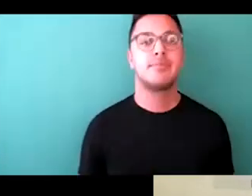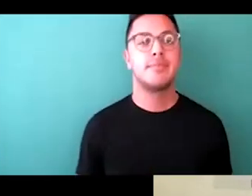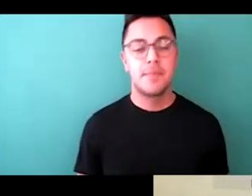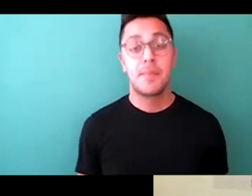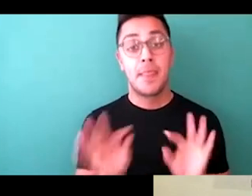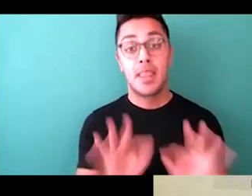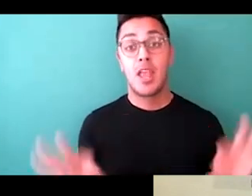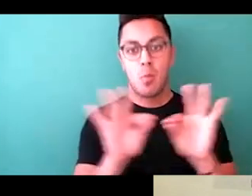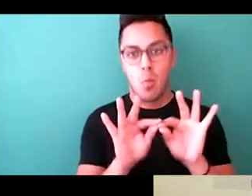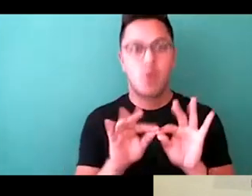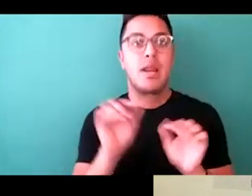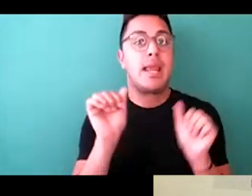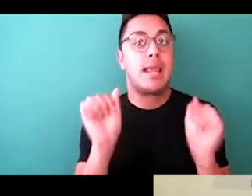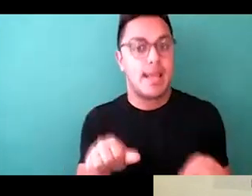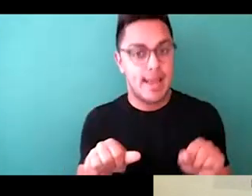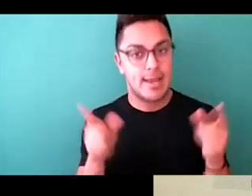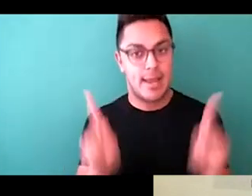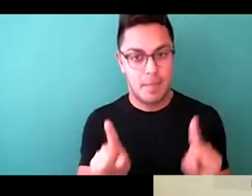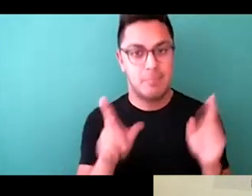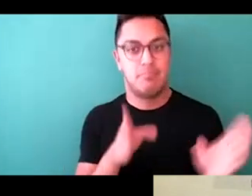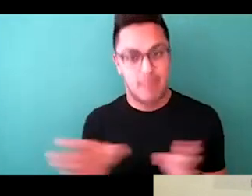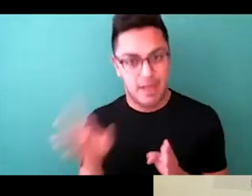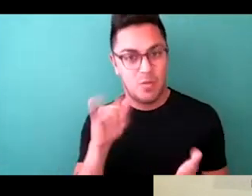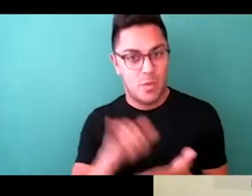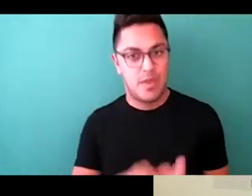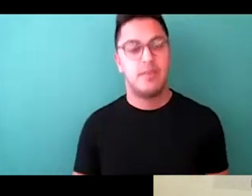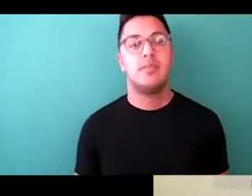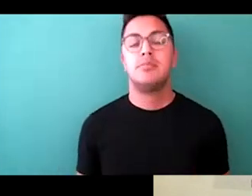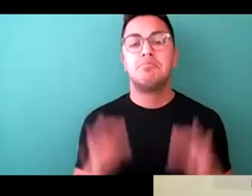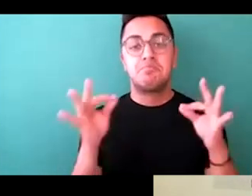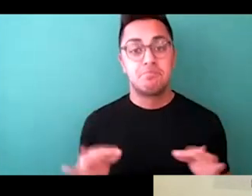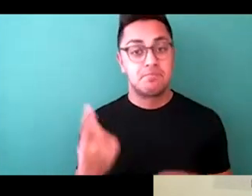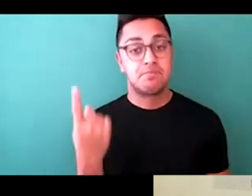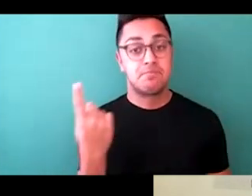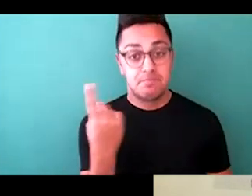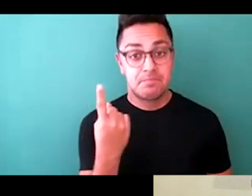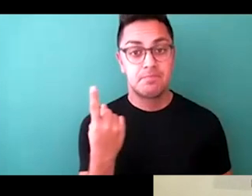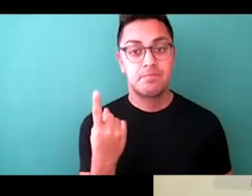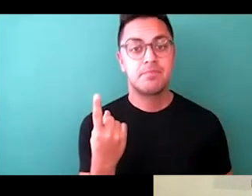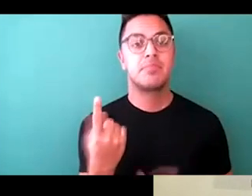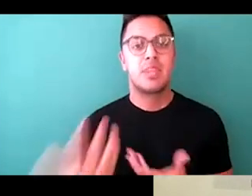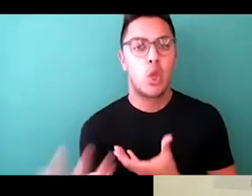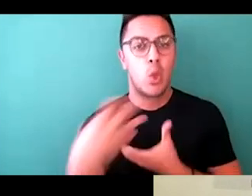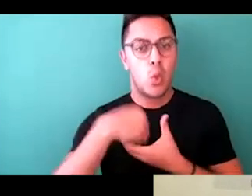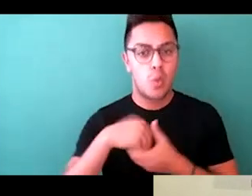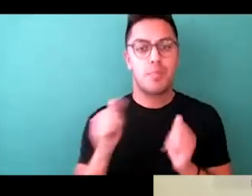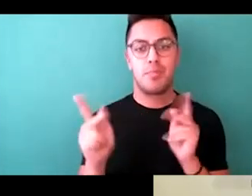that it can be done. It is absolutely something that with including people with disabilities that we did a walk